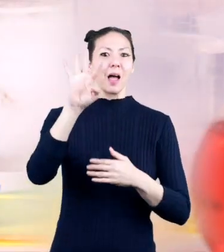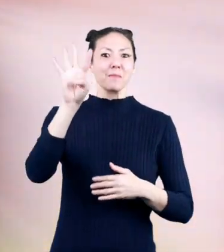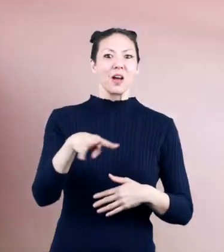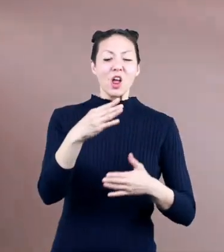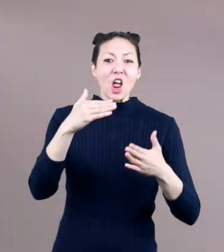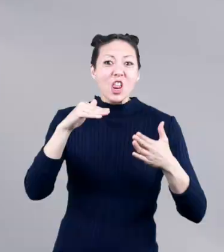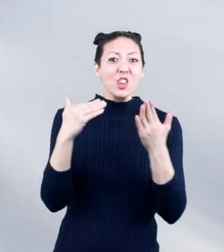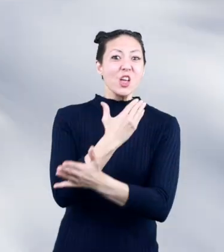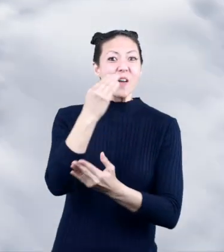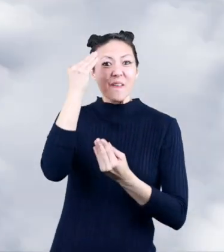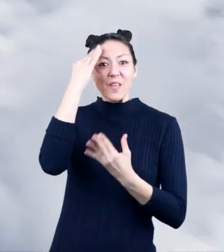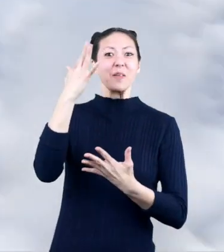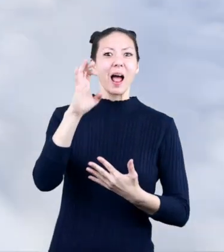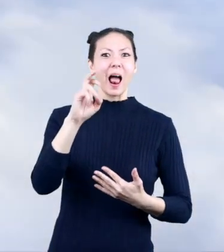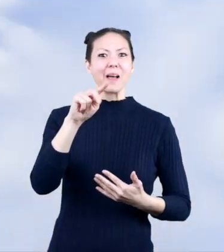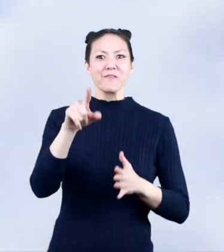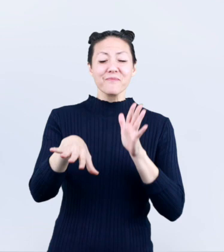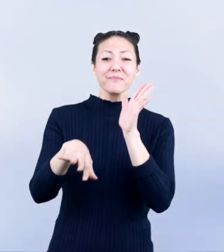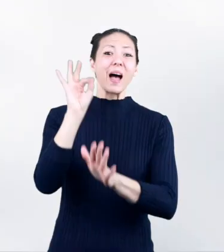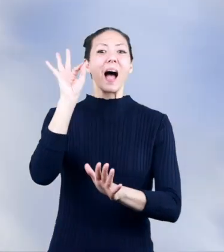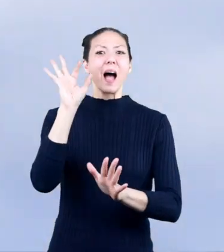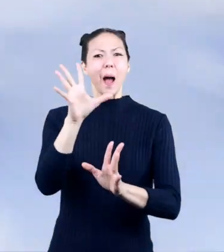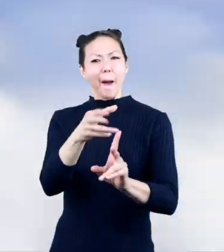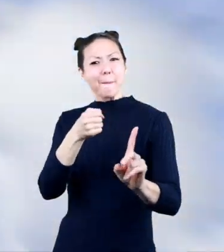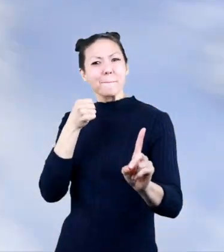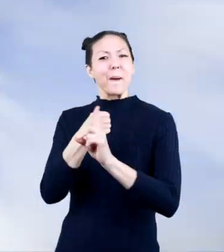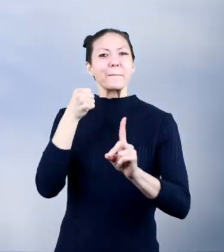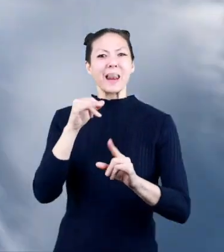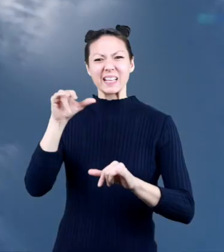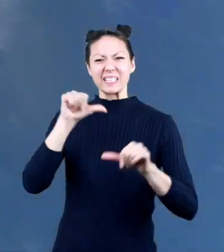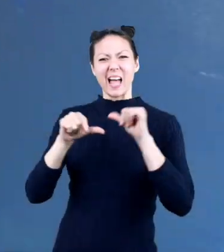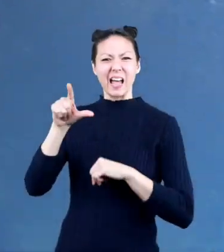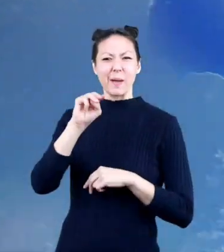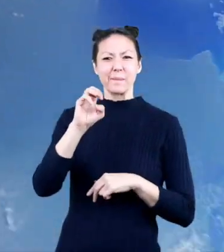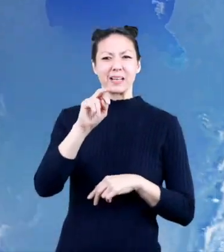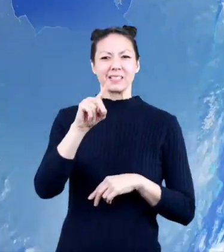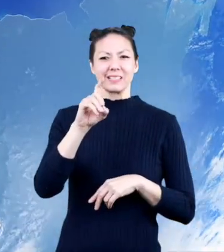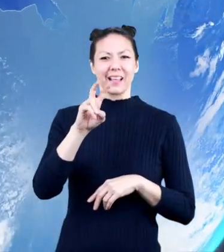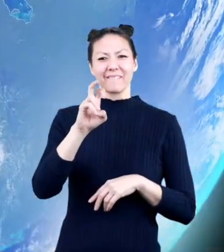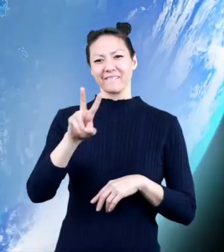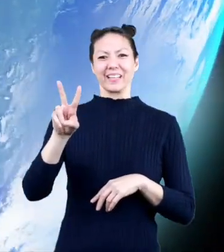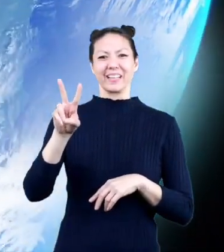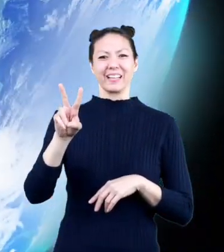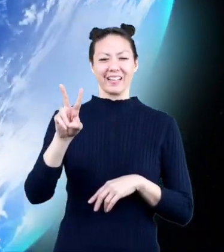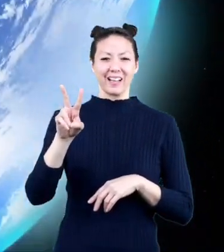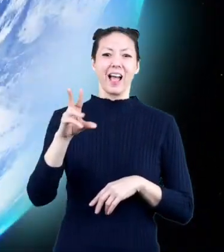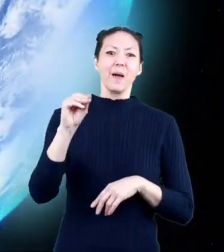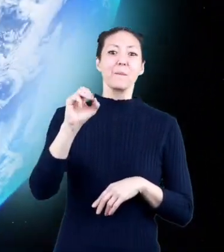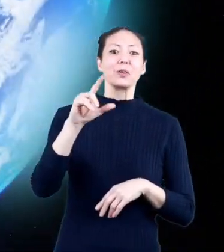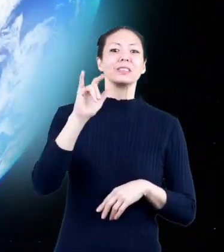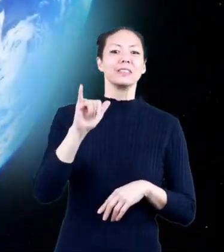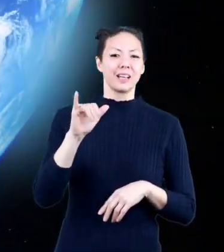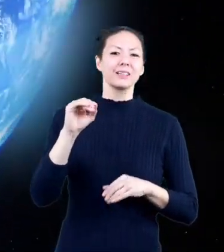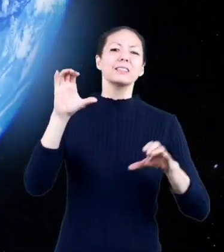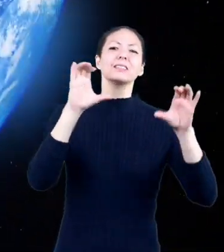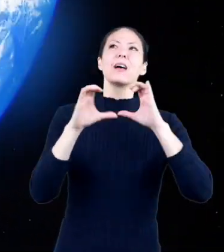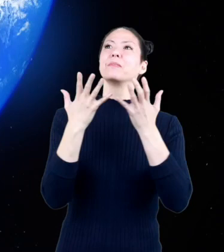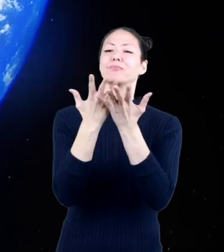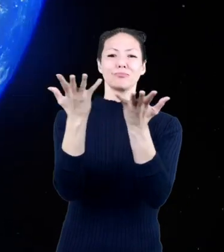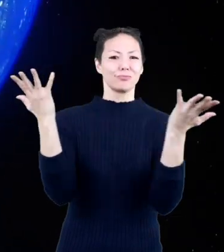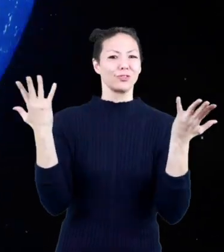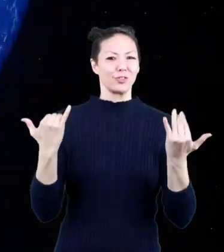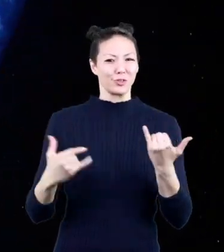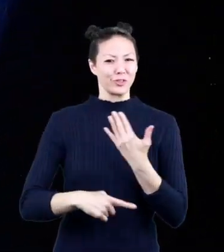add a newly discovered element to the table and make an impact just like mendeley mosley and